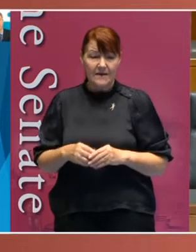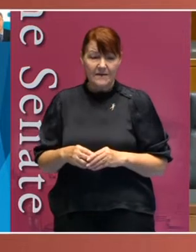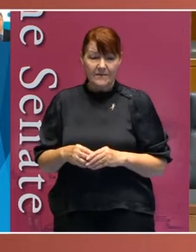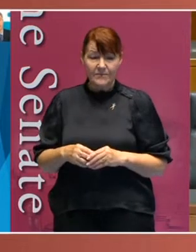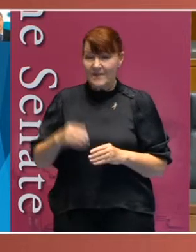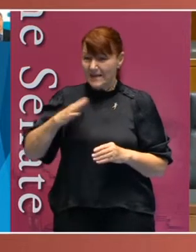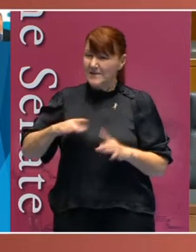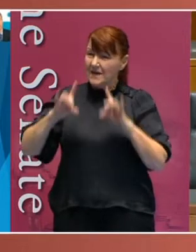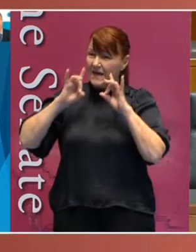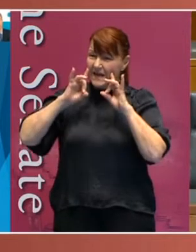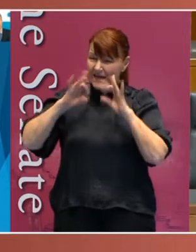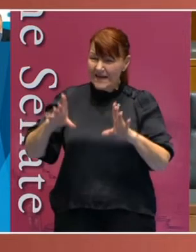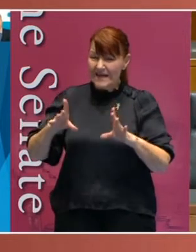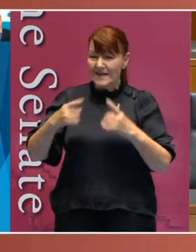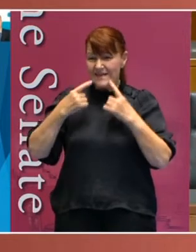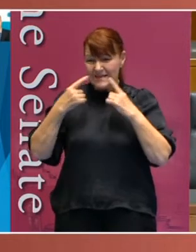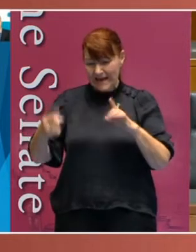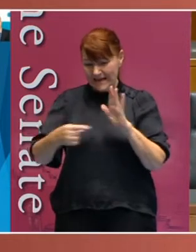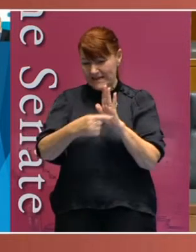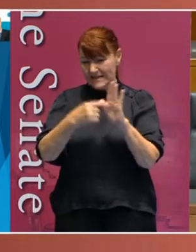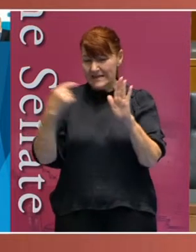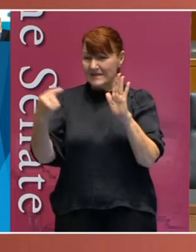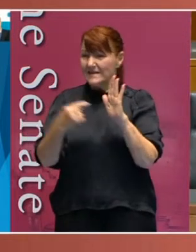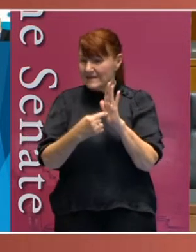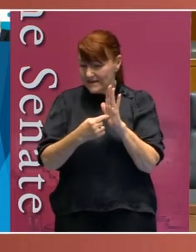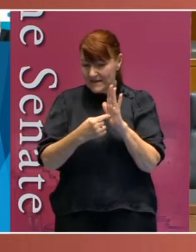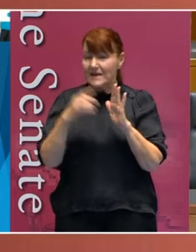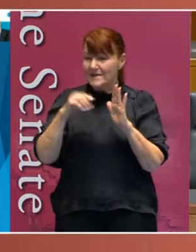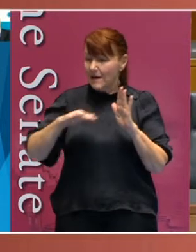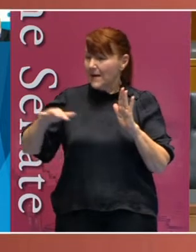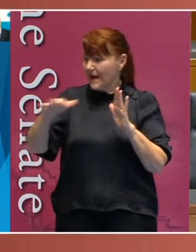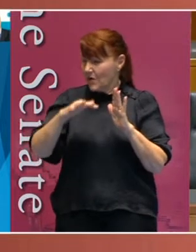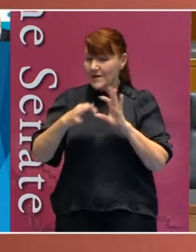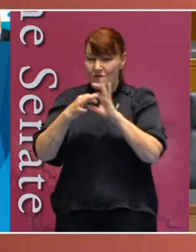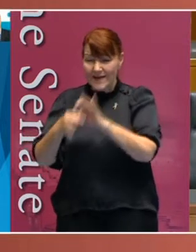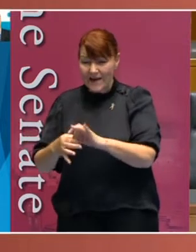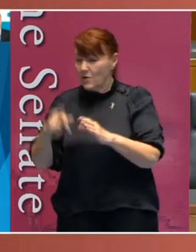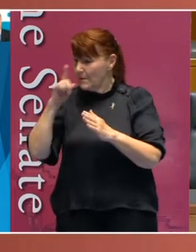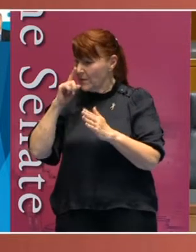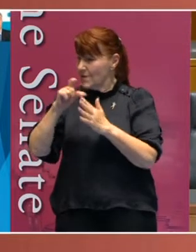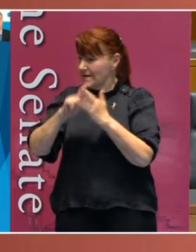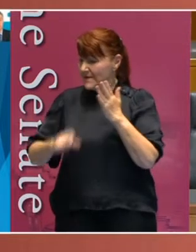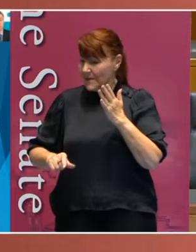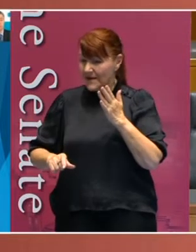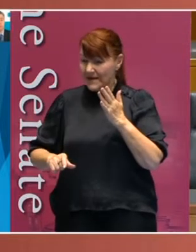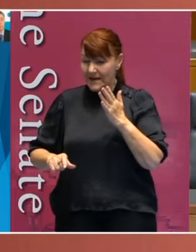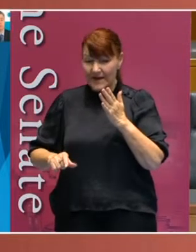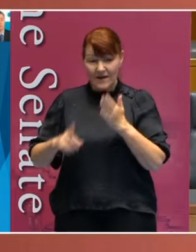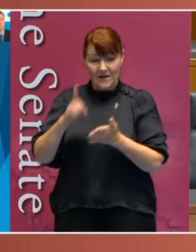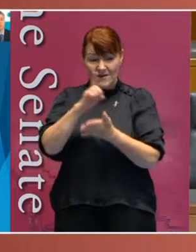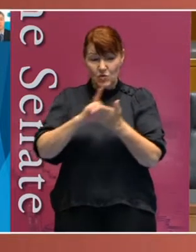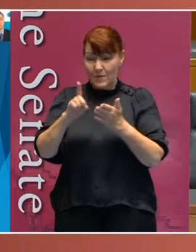needs to be clearly stated that in some areas relating to people with disability, such as discrimination